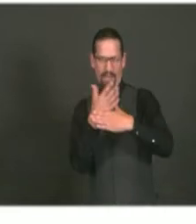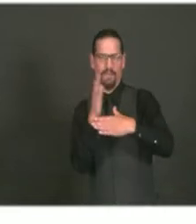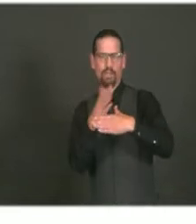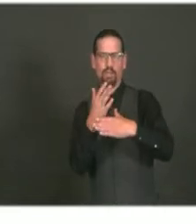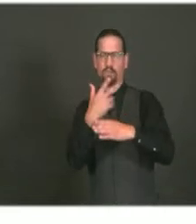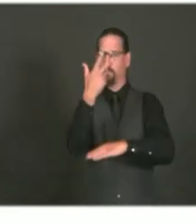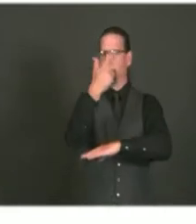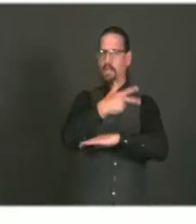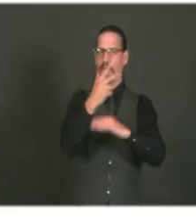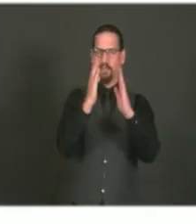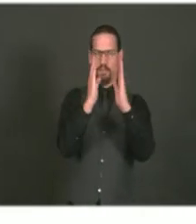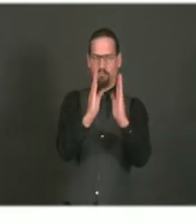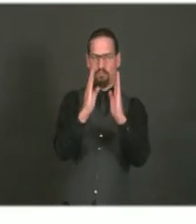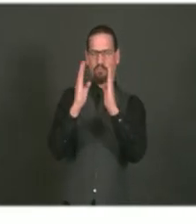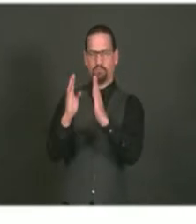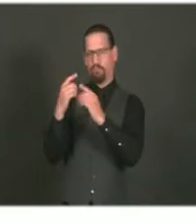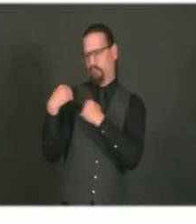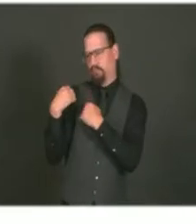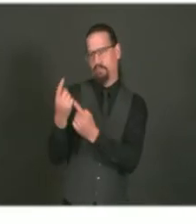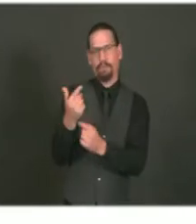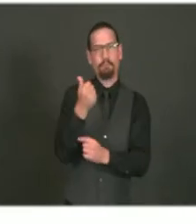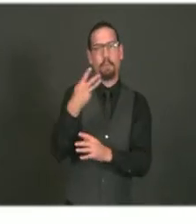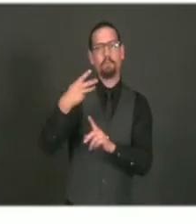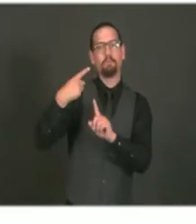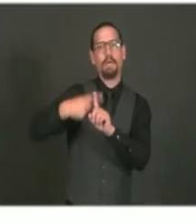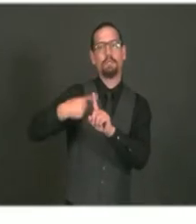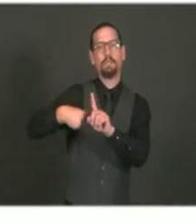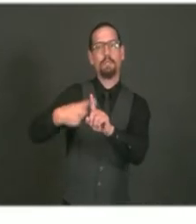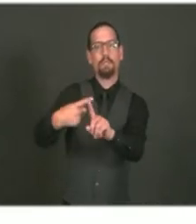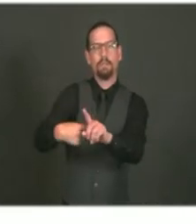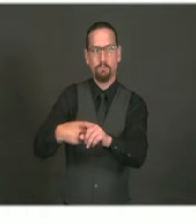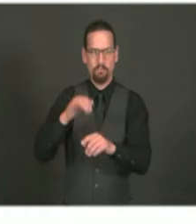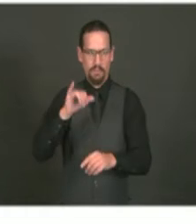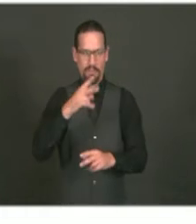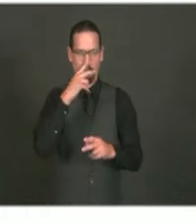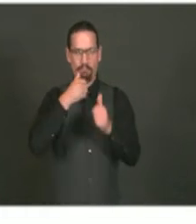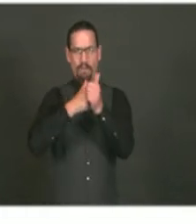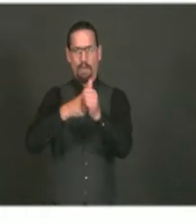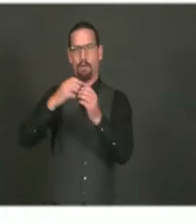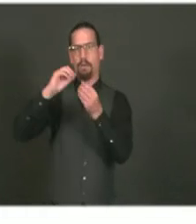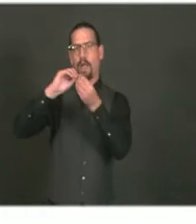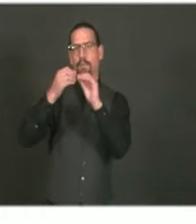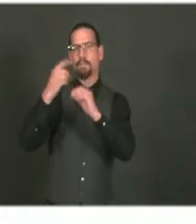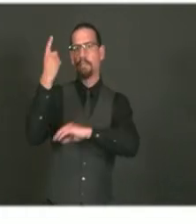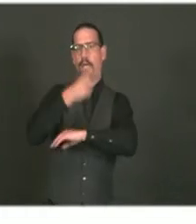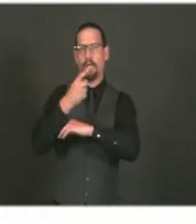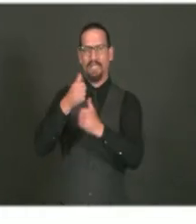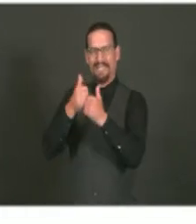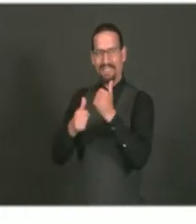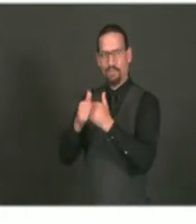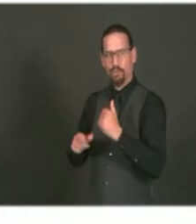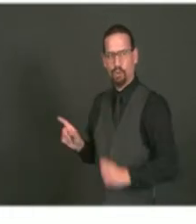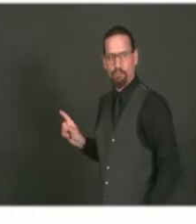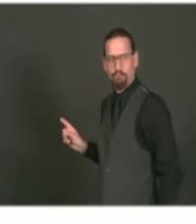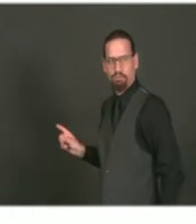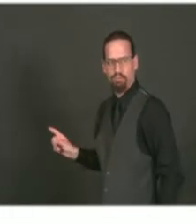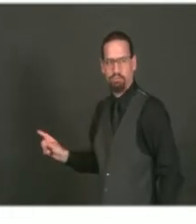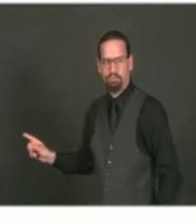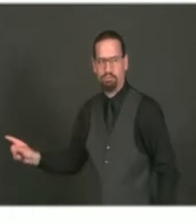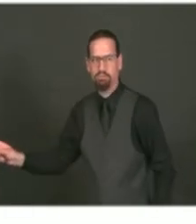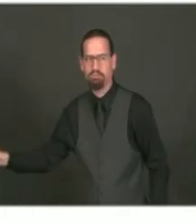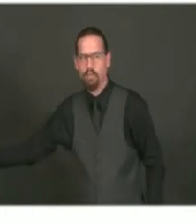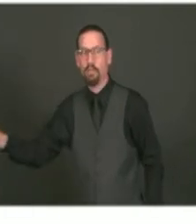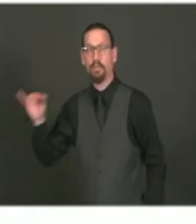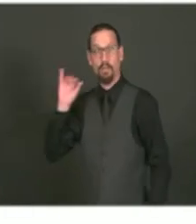And as you can see, every single line is relatively flat. In fact, some of the lines are generally